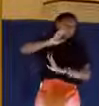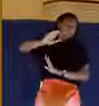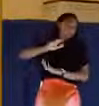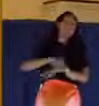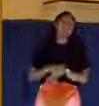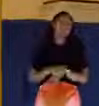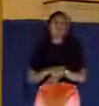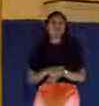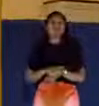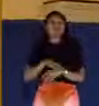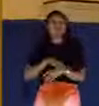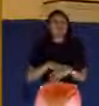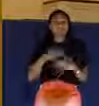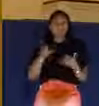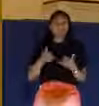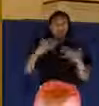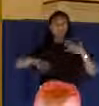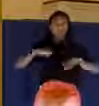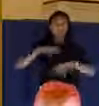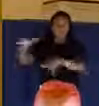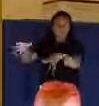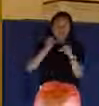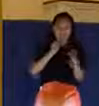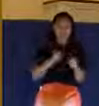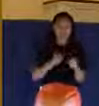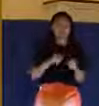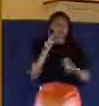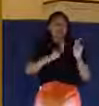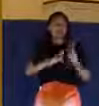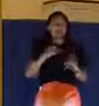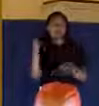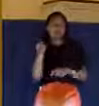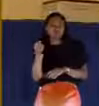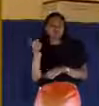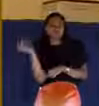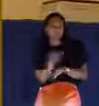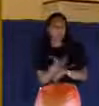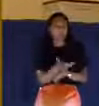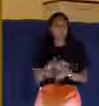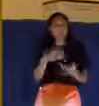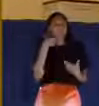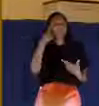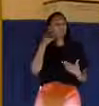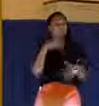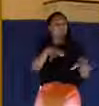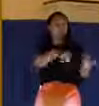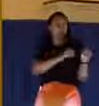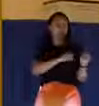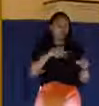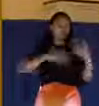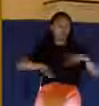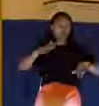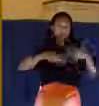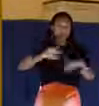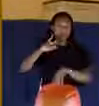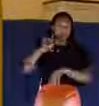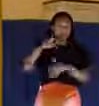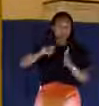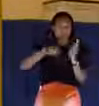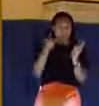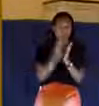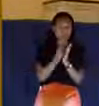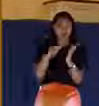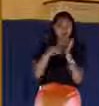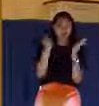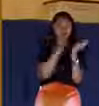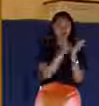them, what every man should take. And it was the third hour, and they crucified him. And the superscription of his